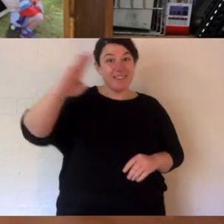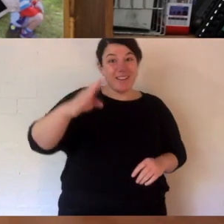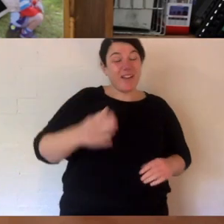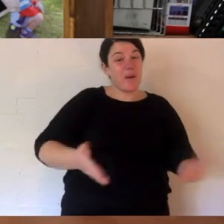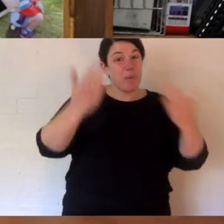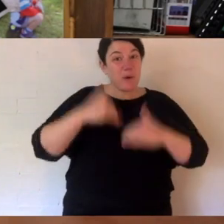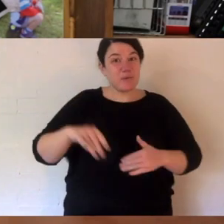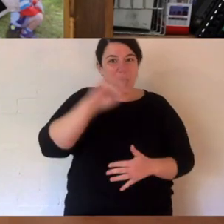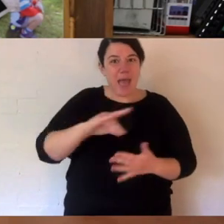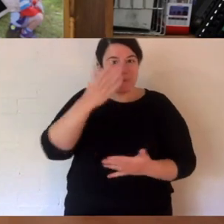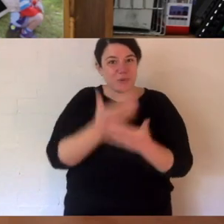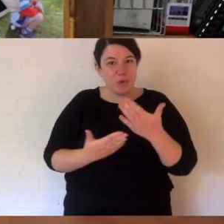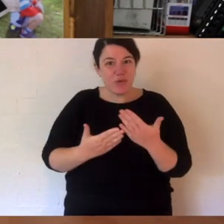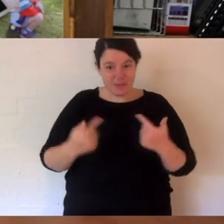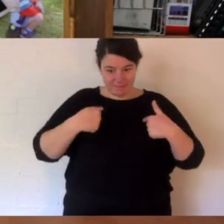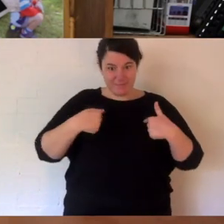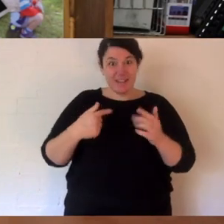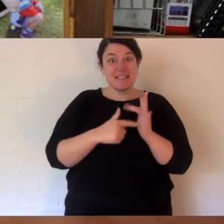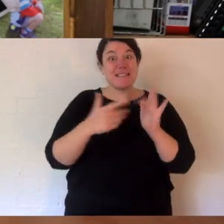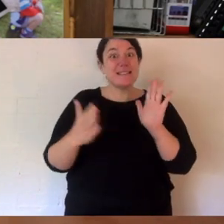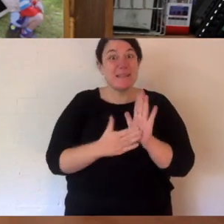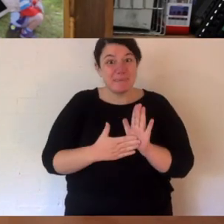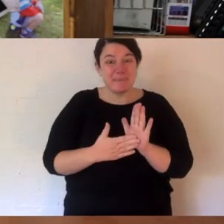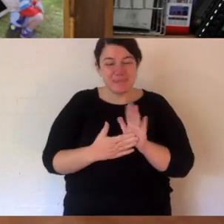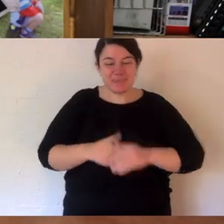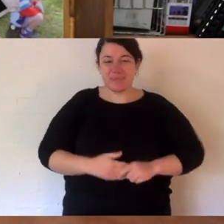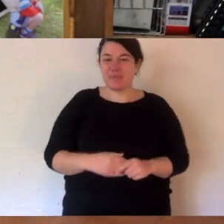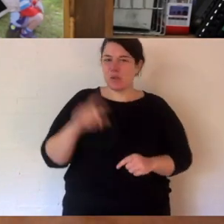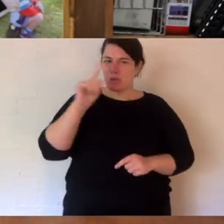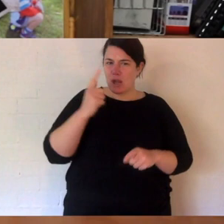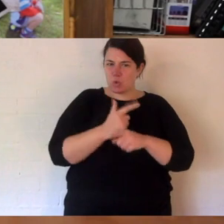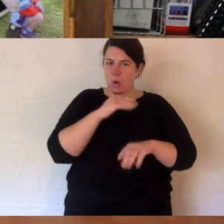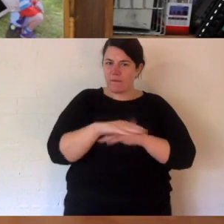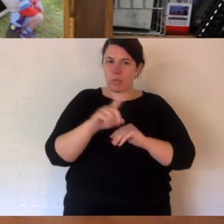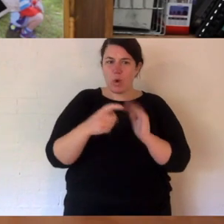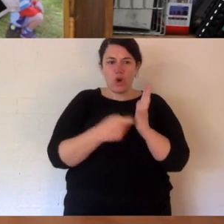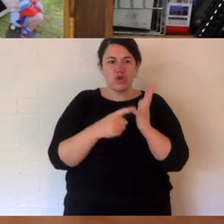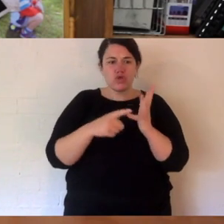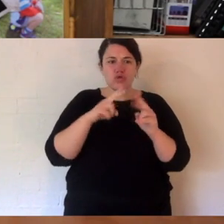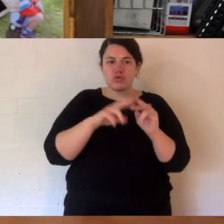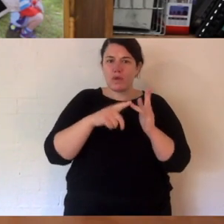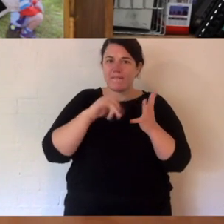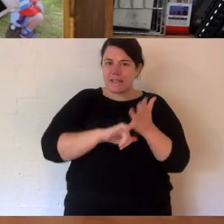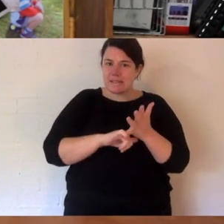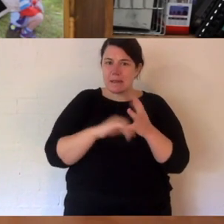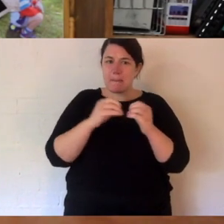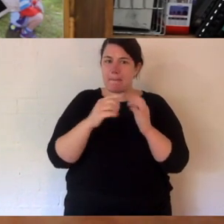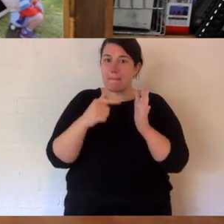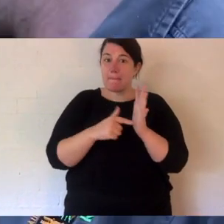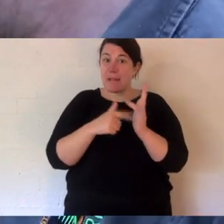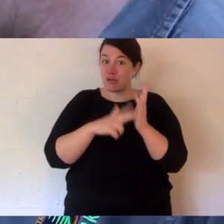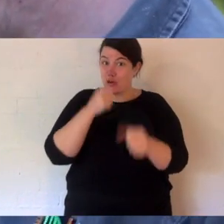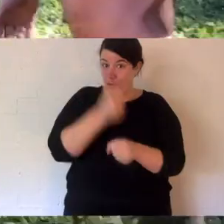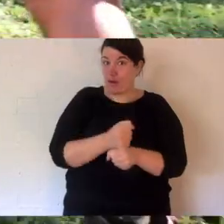G'day everyone, welcome to Animal Tales with Tim Faulkner, that's me. And today I'm talking about Rufus bettongs.